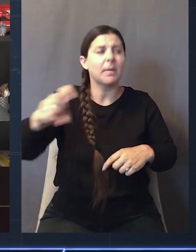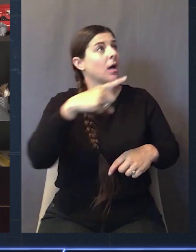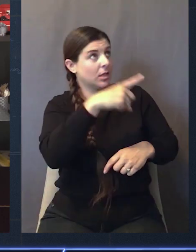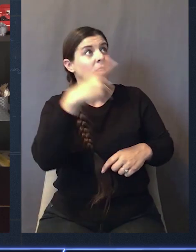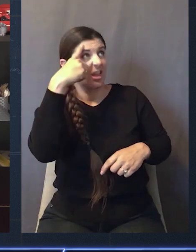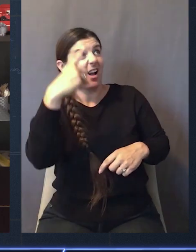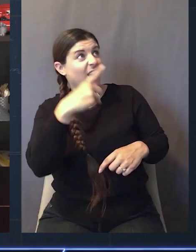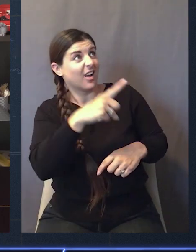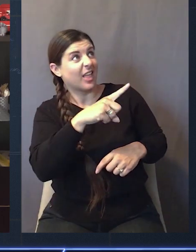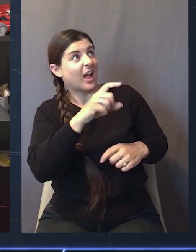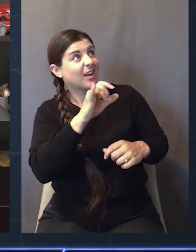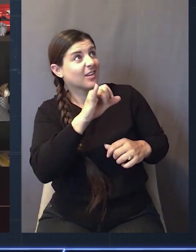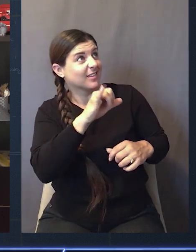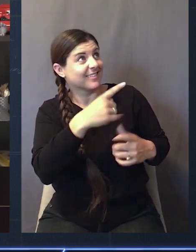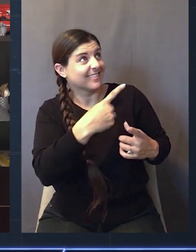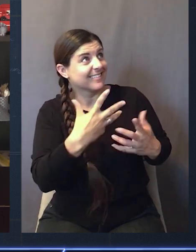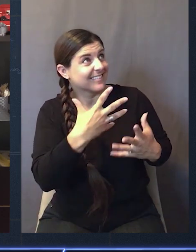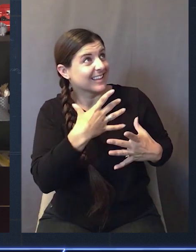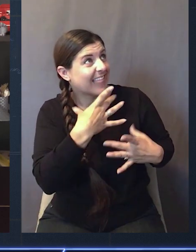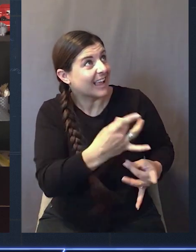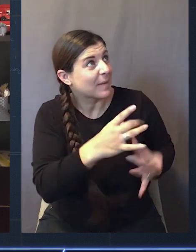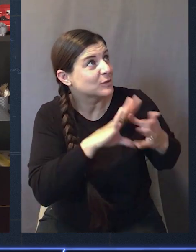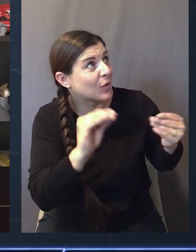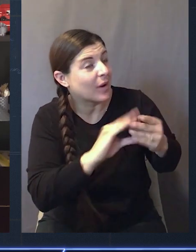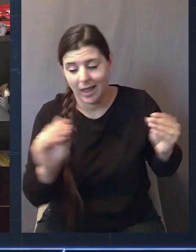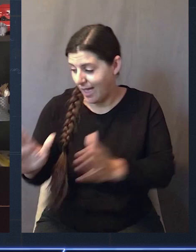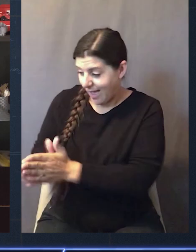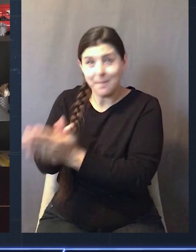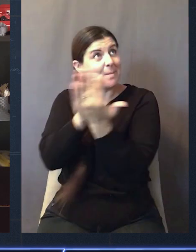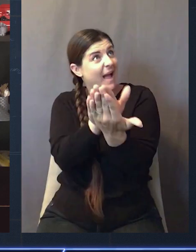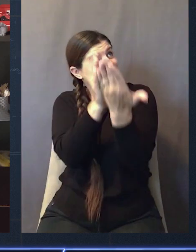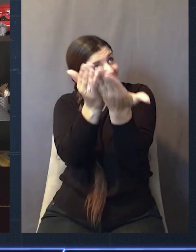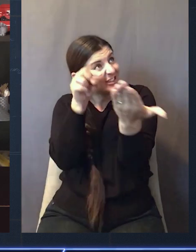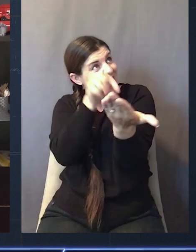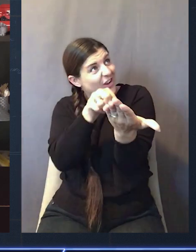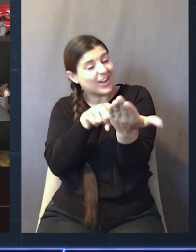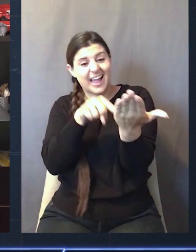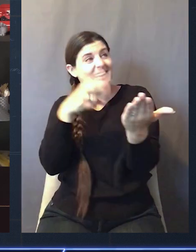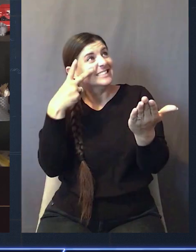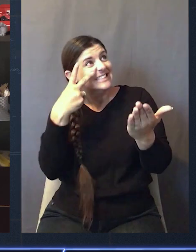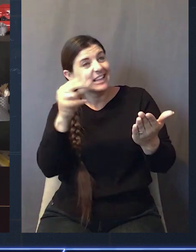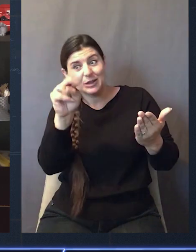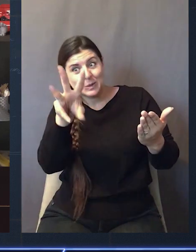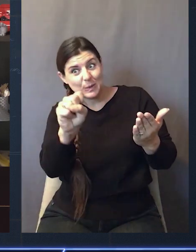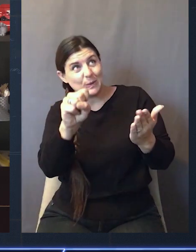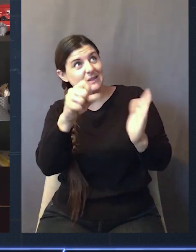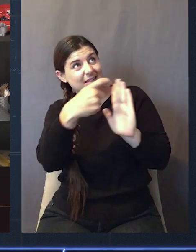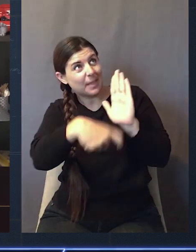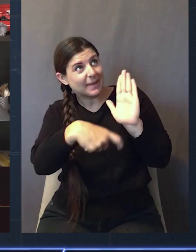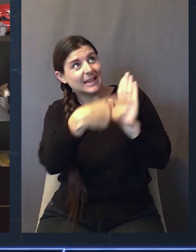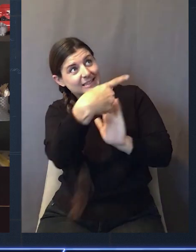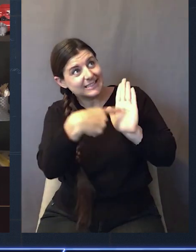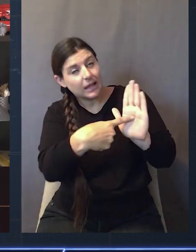country and do all this talking and think he would love to be a character in my story. I actually pull up my binder. I